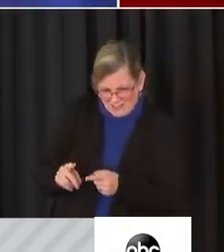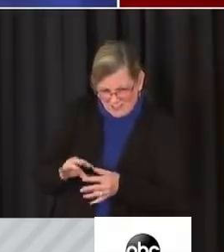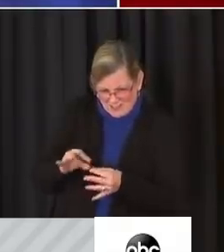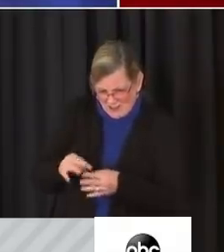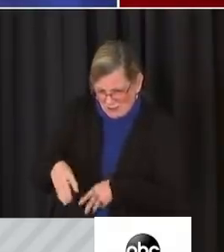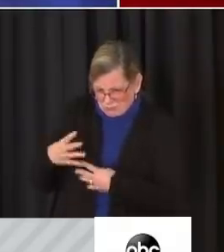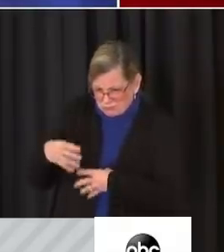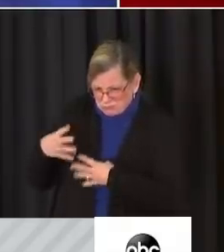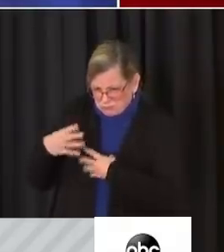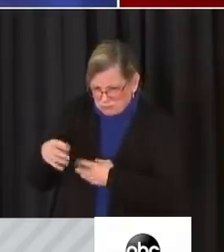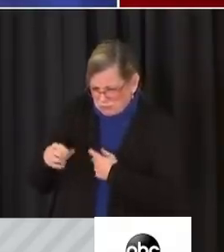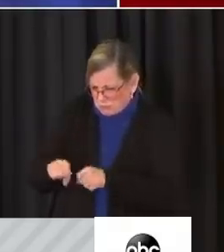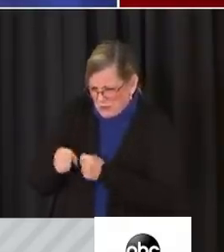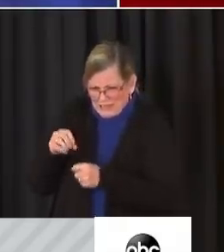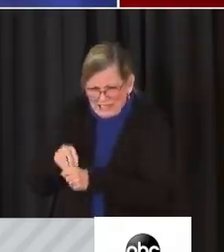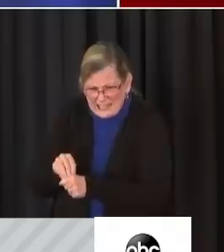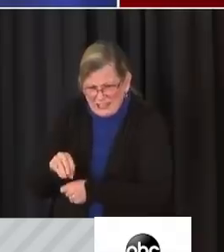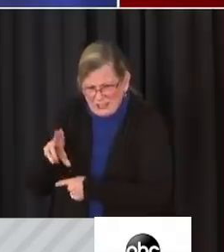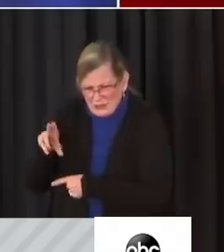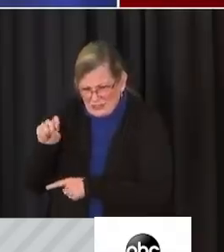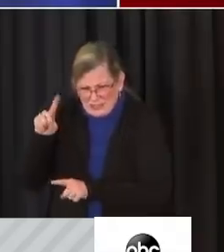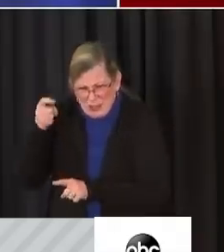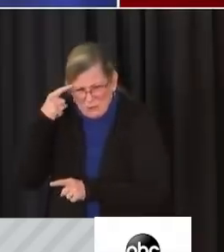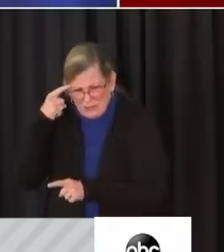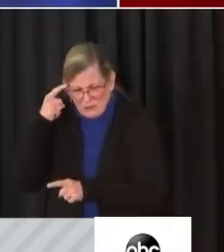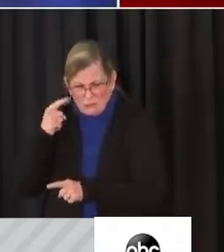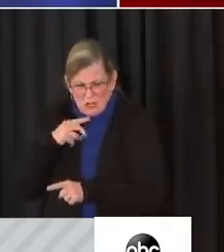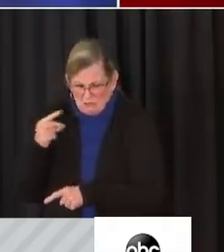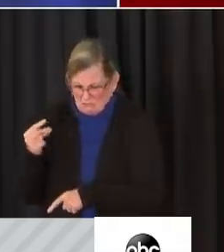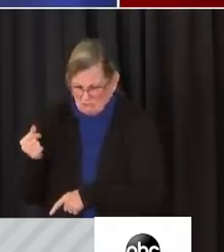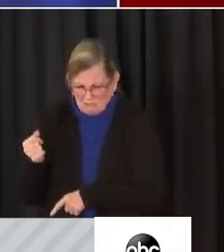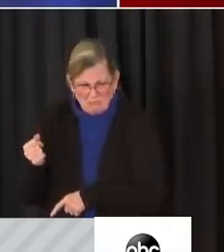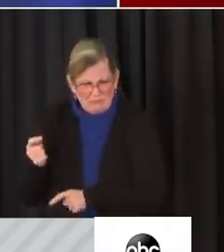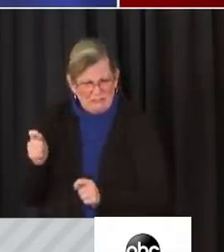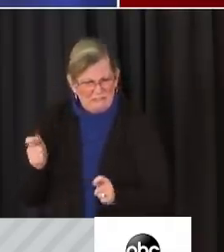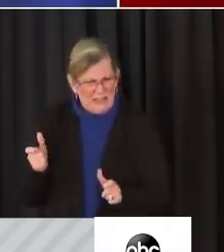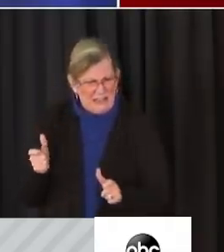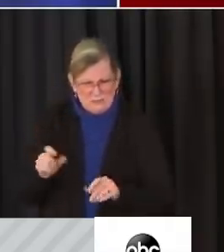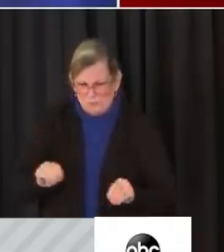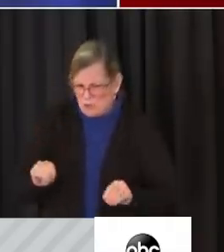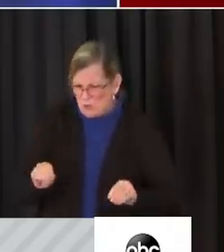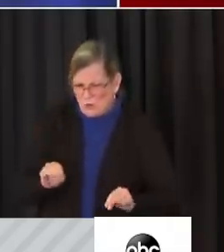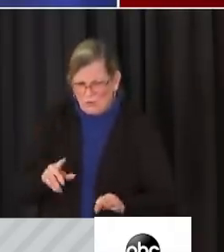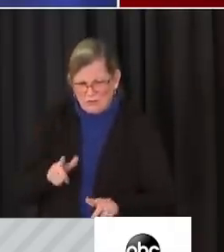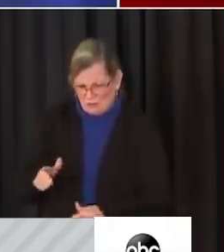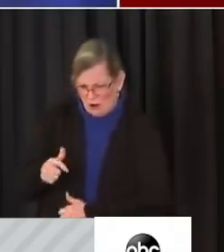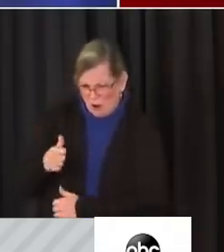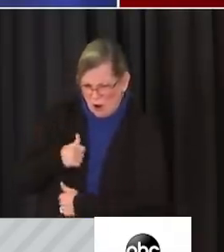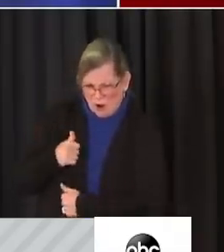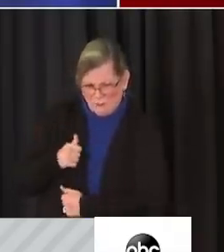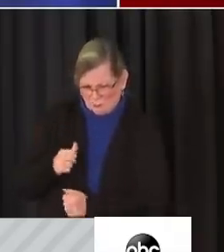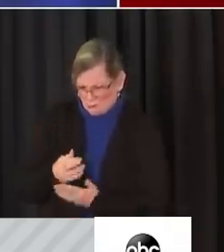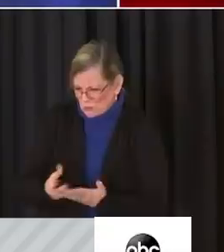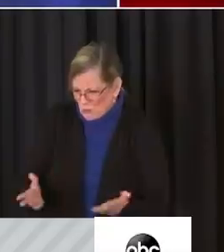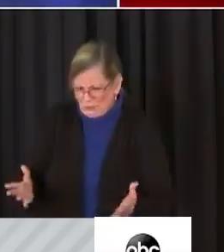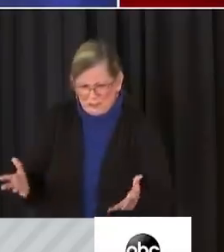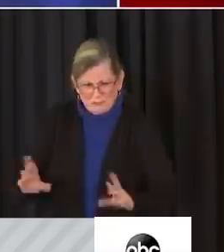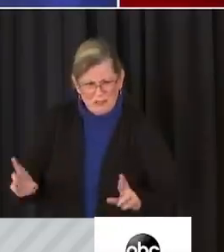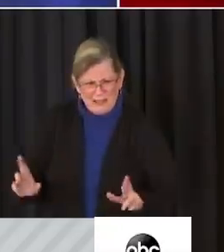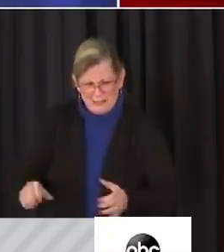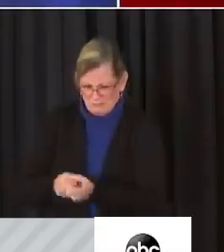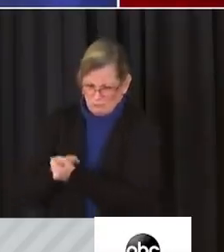about the breach of within the Capitol and quickly worked to support, moved our resources forward in